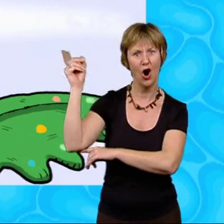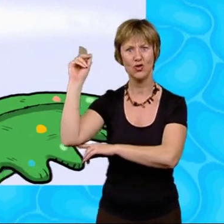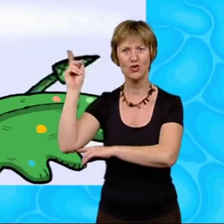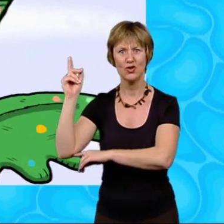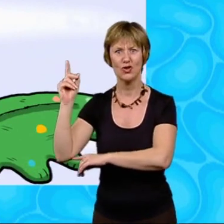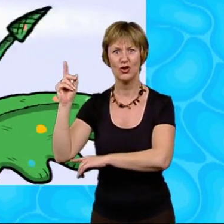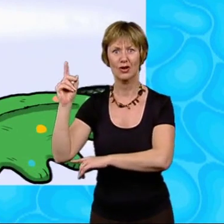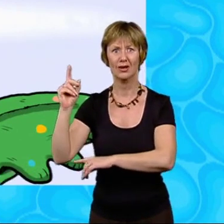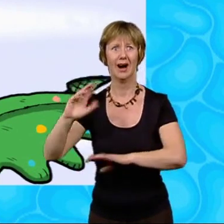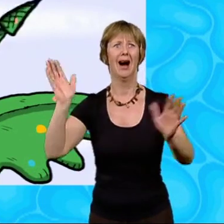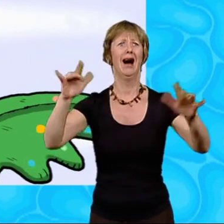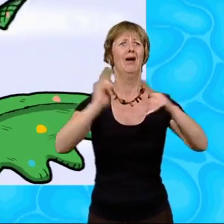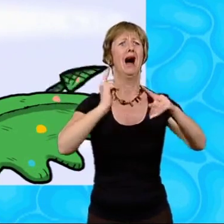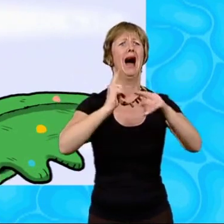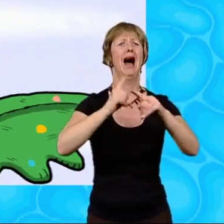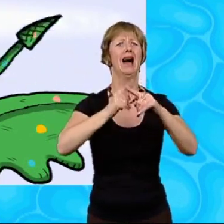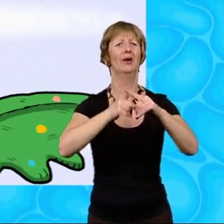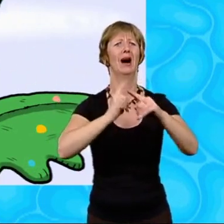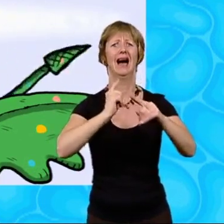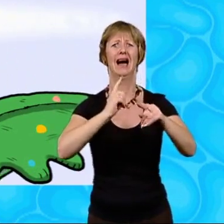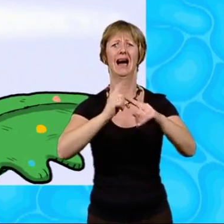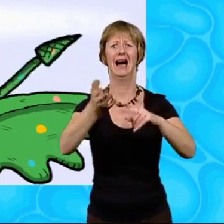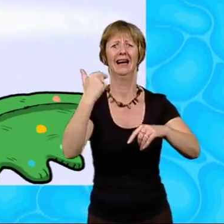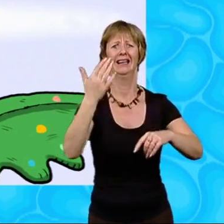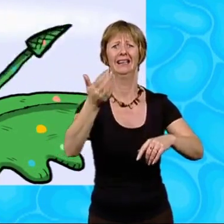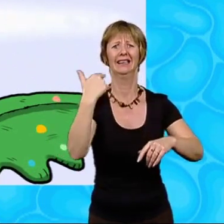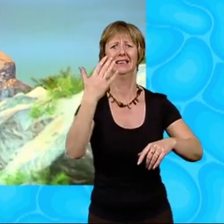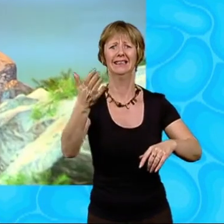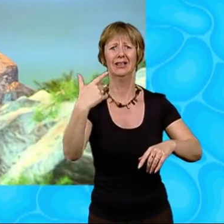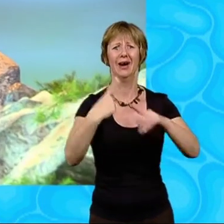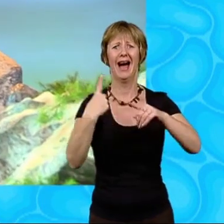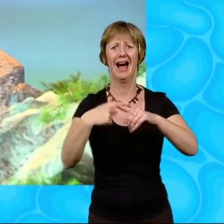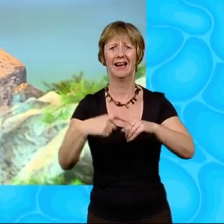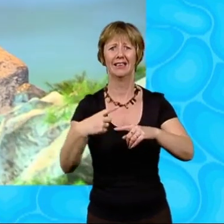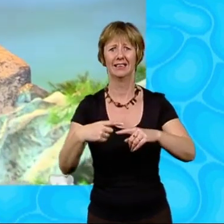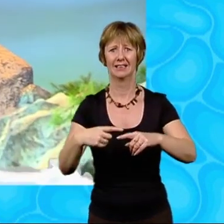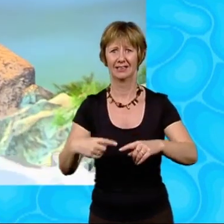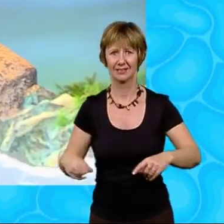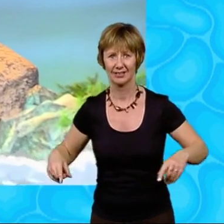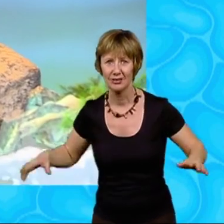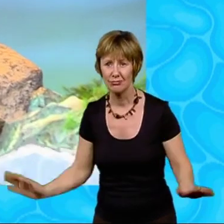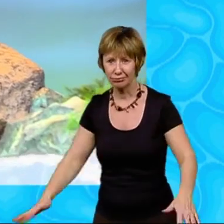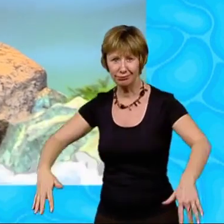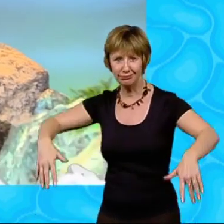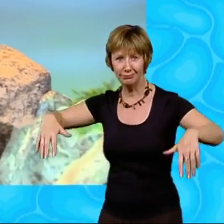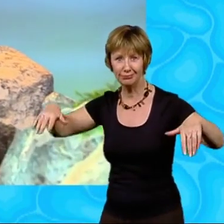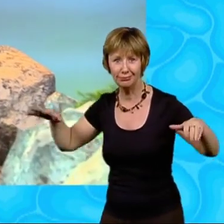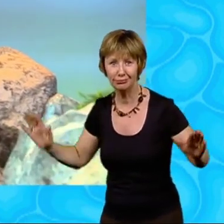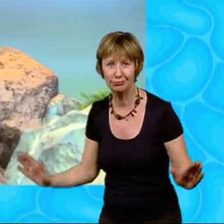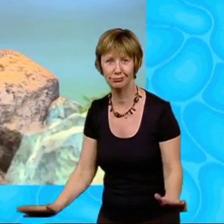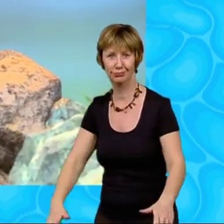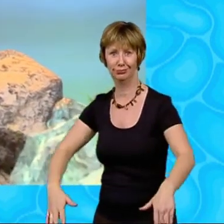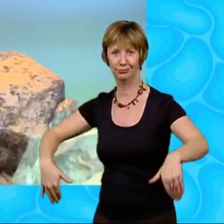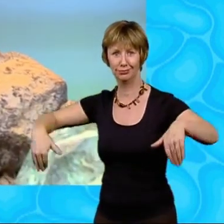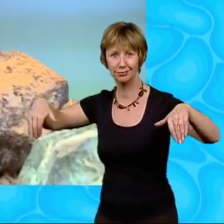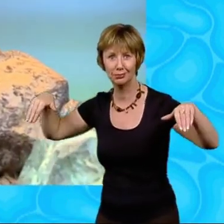anywhere began to whip up and down behind her. Quick! I yelled. Wasting no more time, Miss Porter flew over to me and